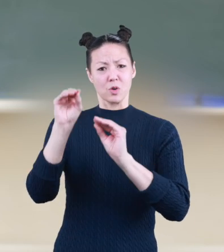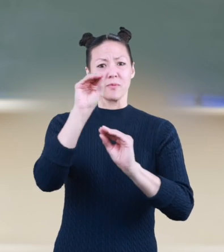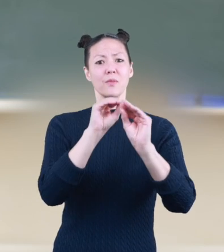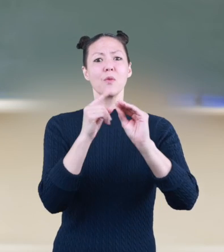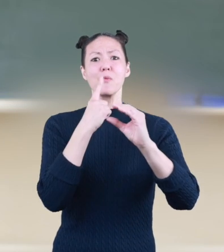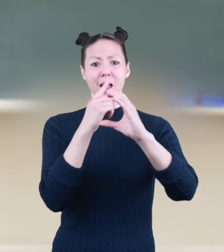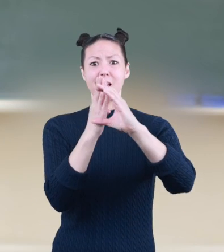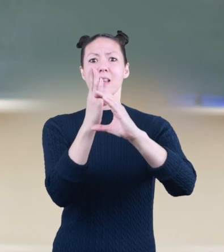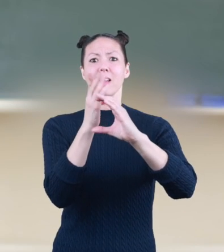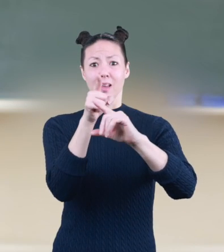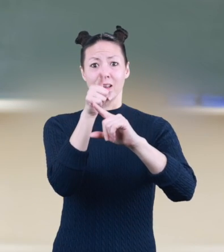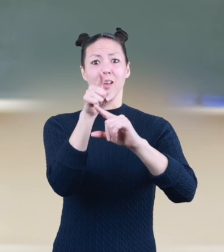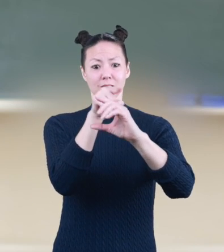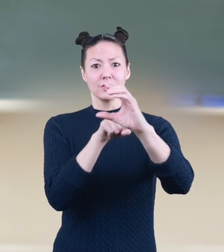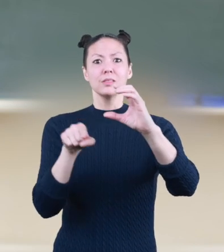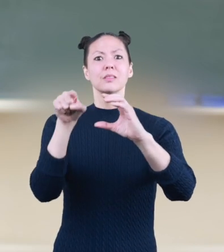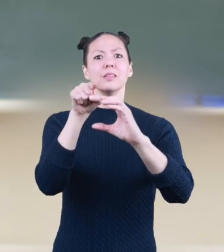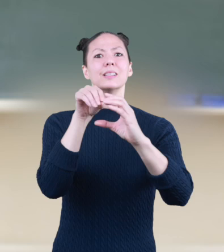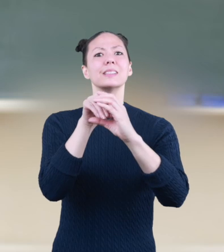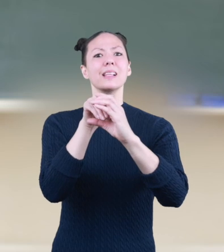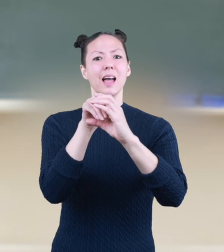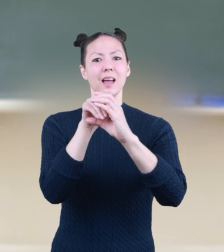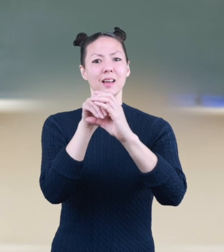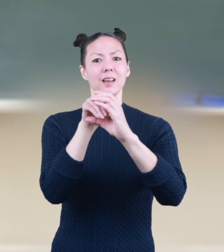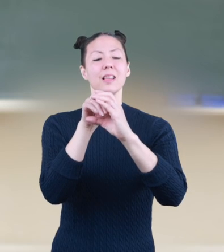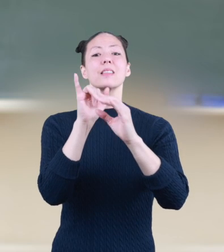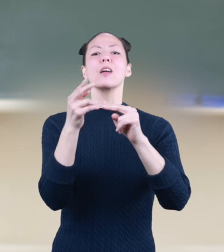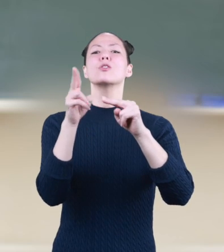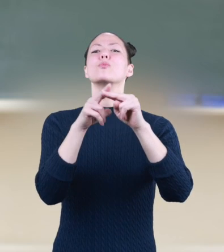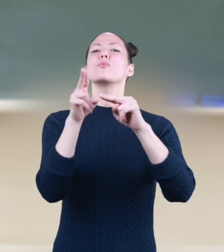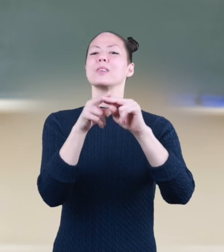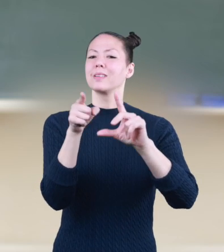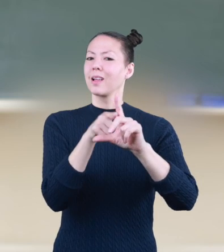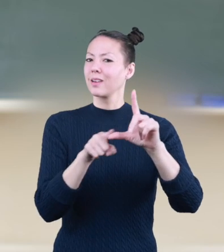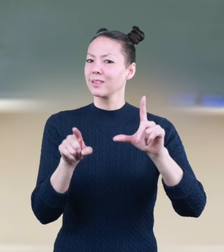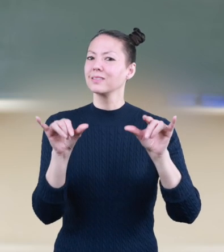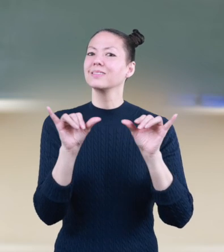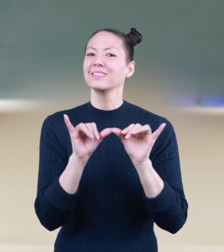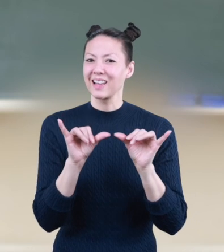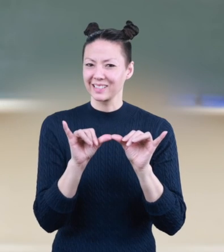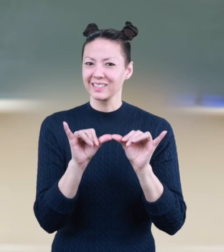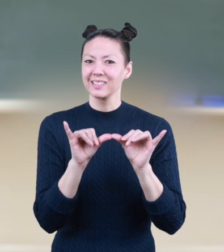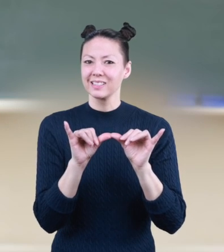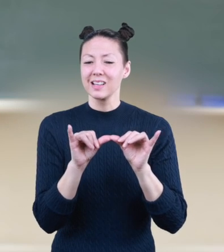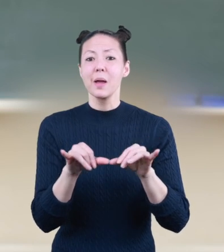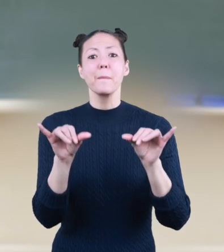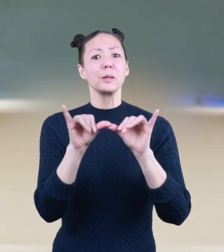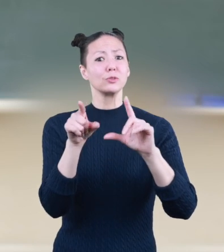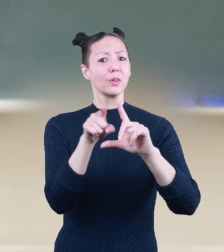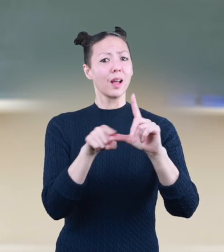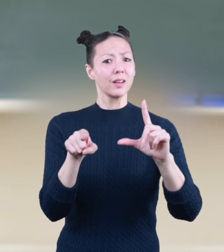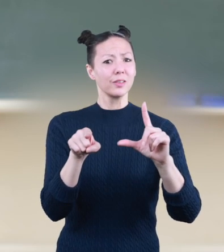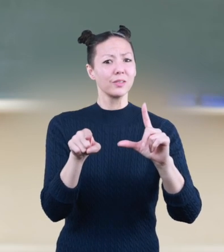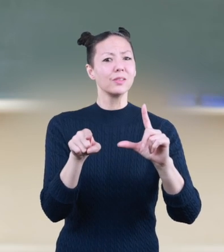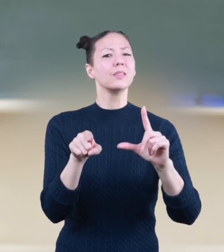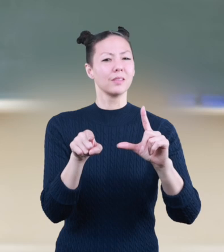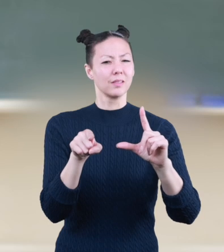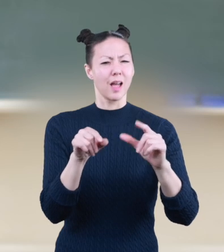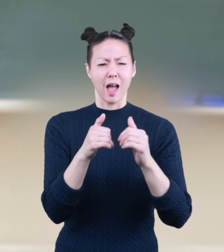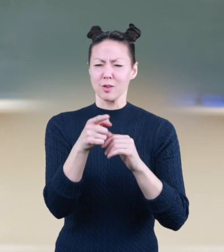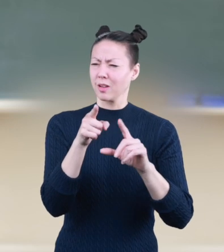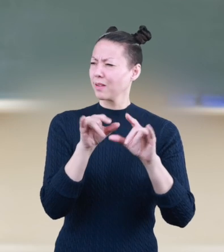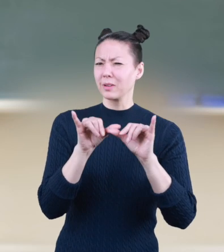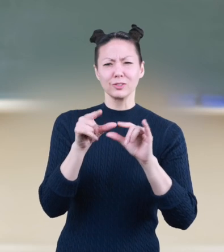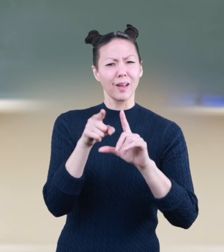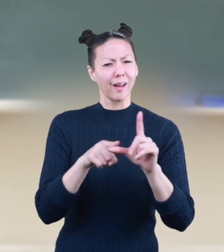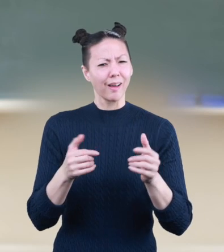of the red ray inside this circle. Each movement increases the angle size. Measuring angles. How do you